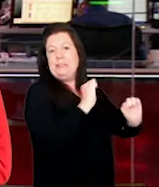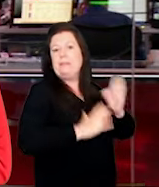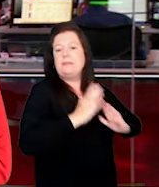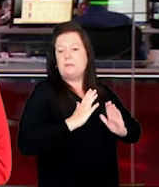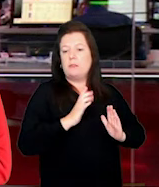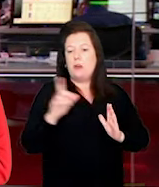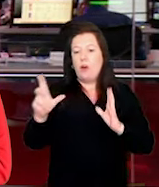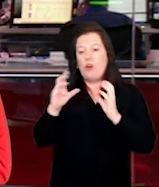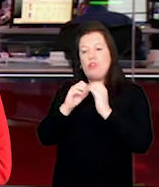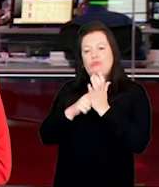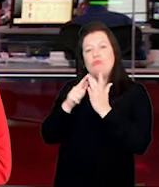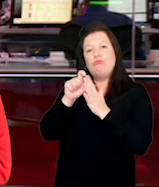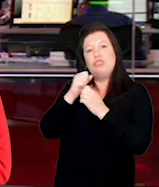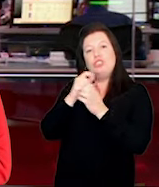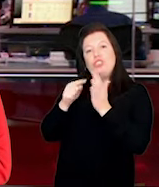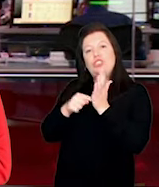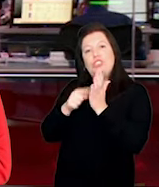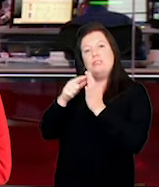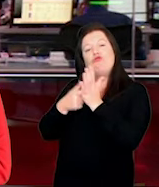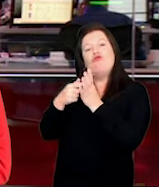from Brigitte Ramsbottom.